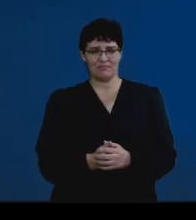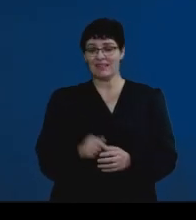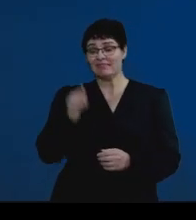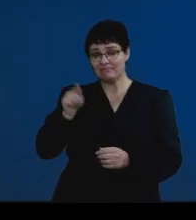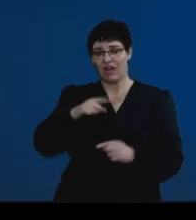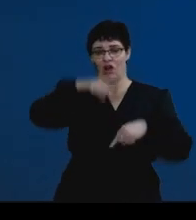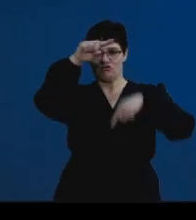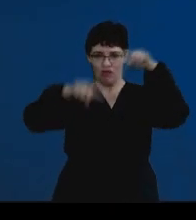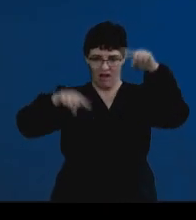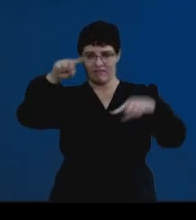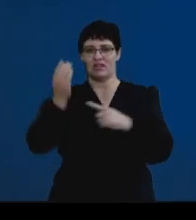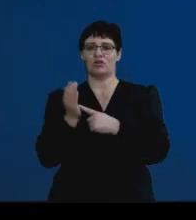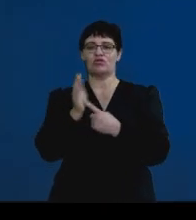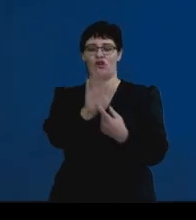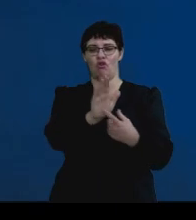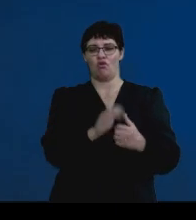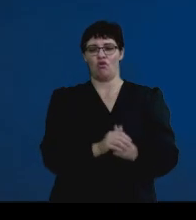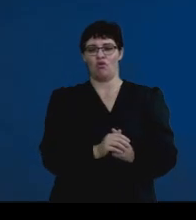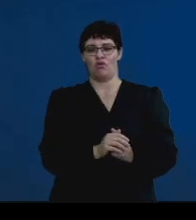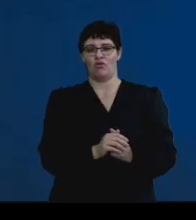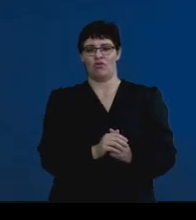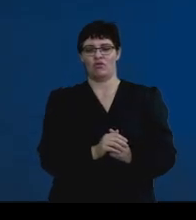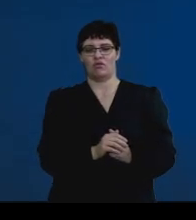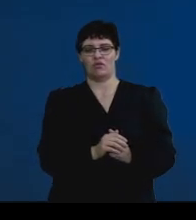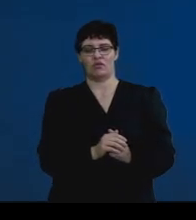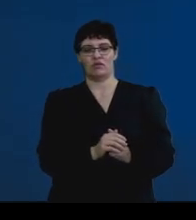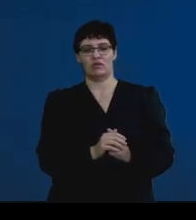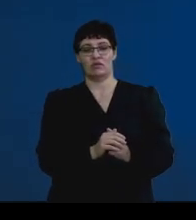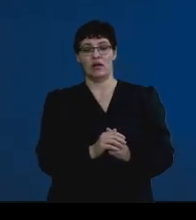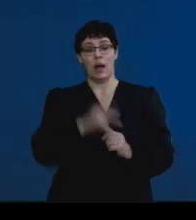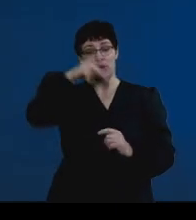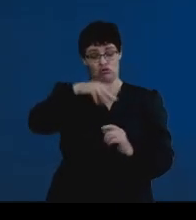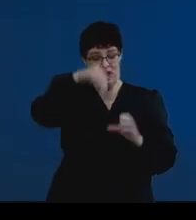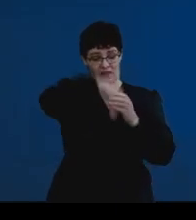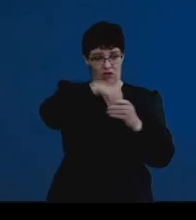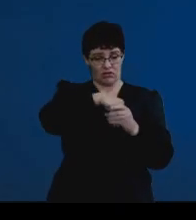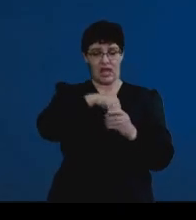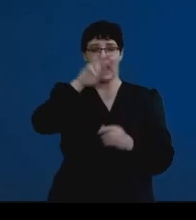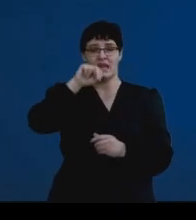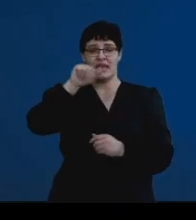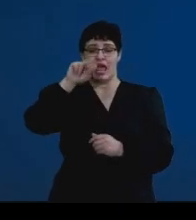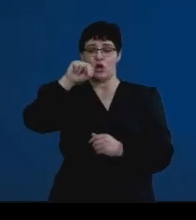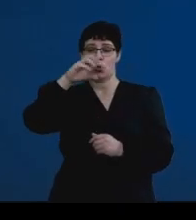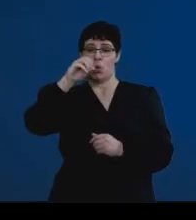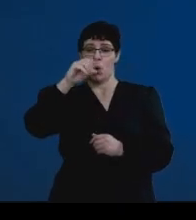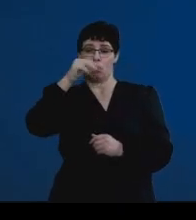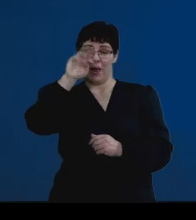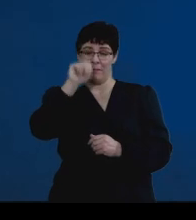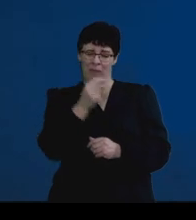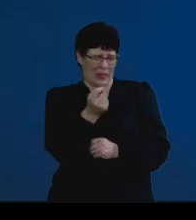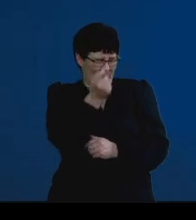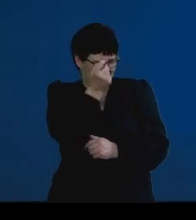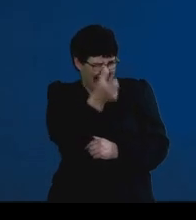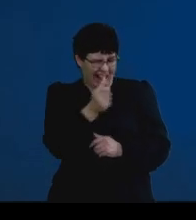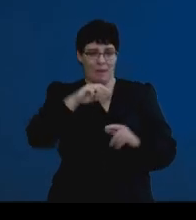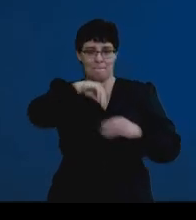graph that illustrates the level of progesterone, which is measured in nanograms, because they're extremely small amounts in